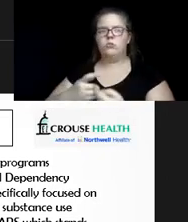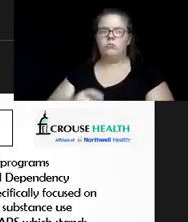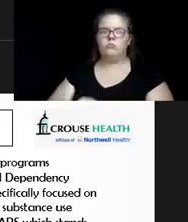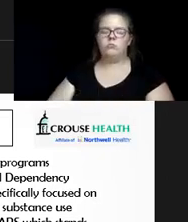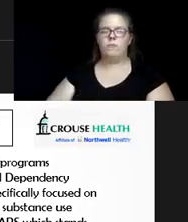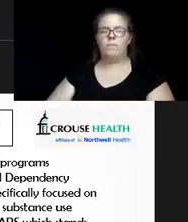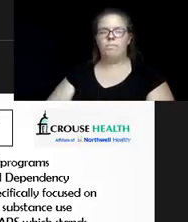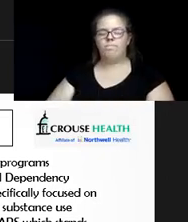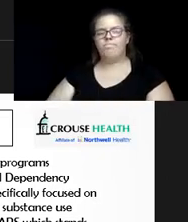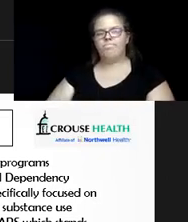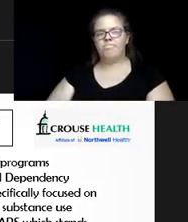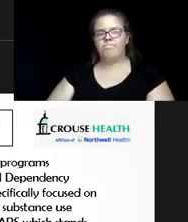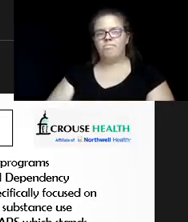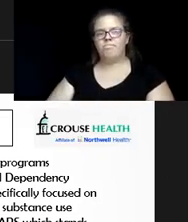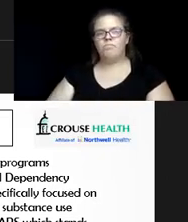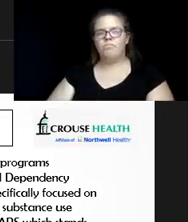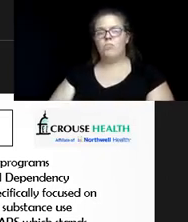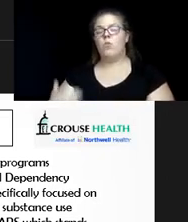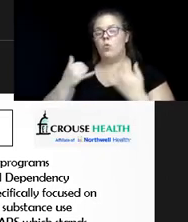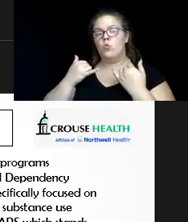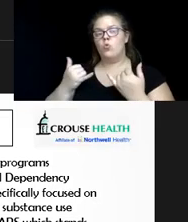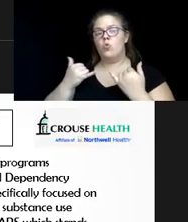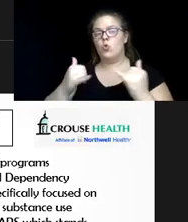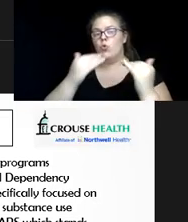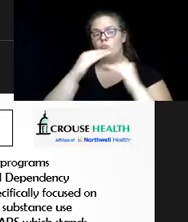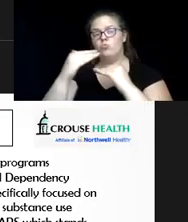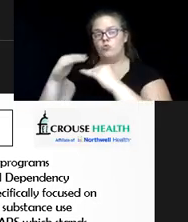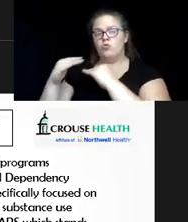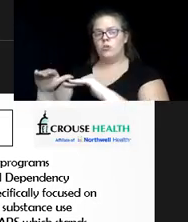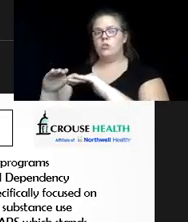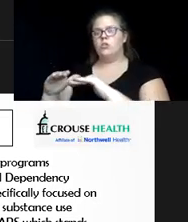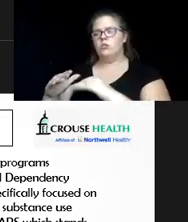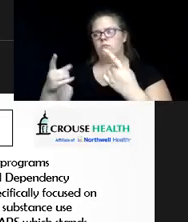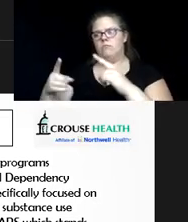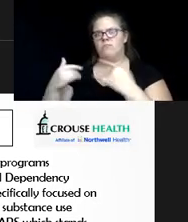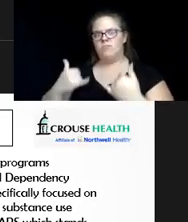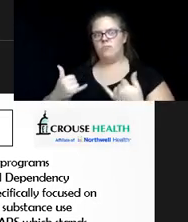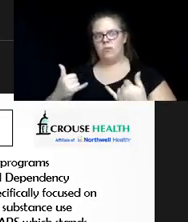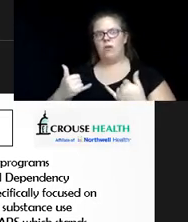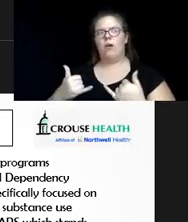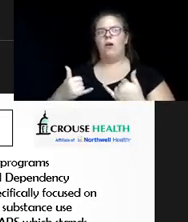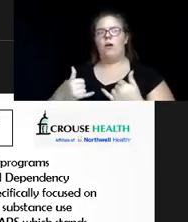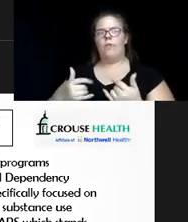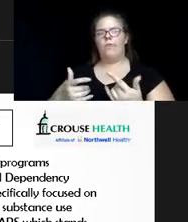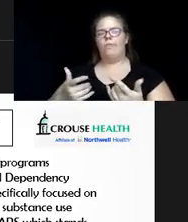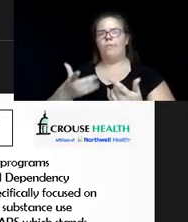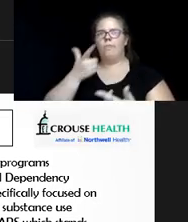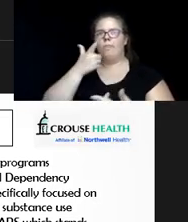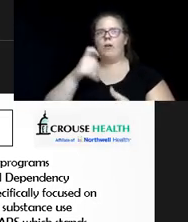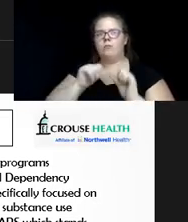that the current restrictions put upon us by the ongoing pandemic